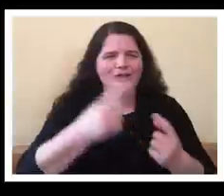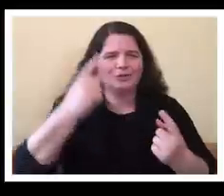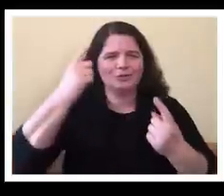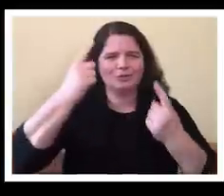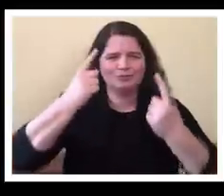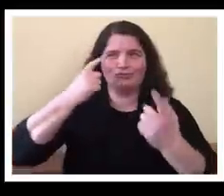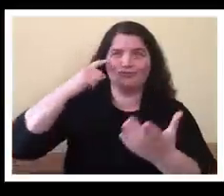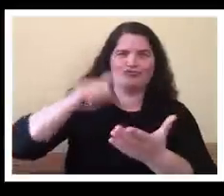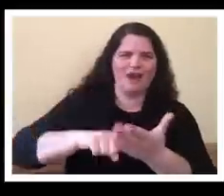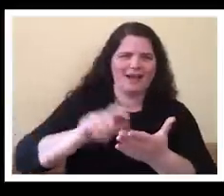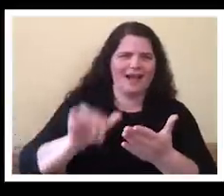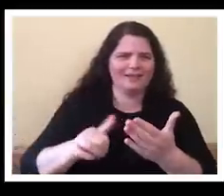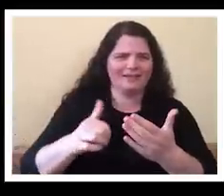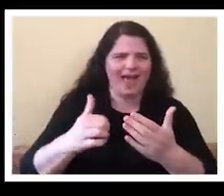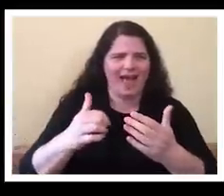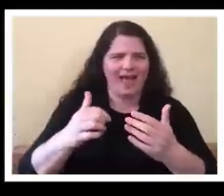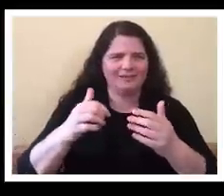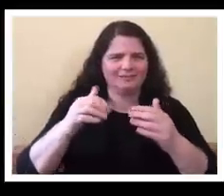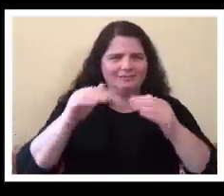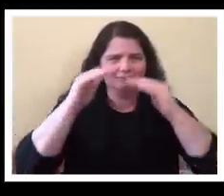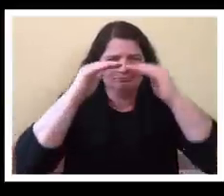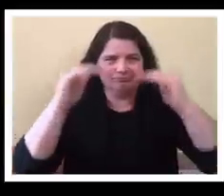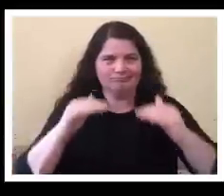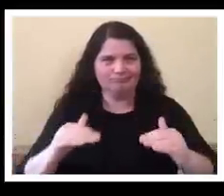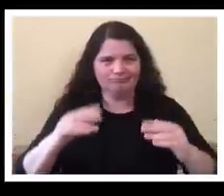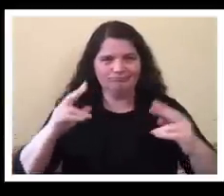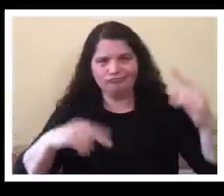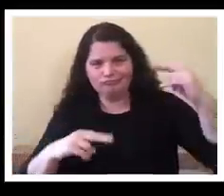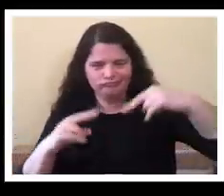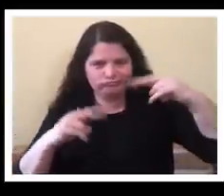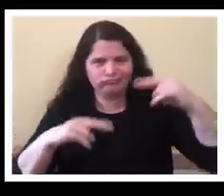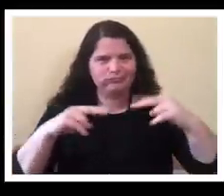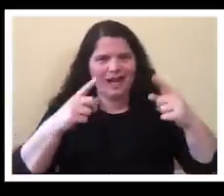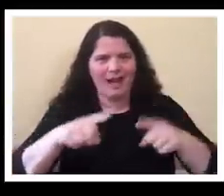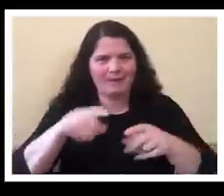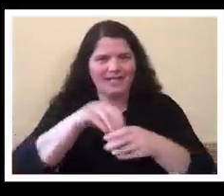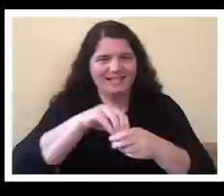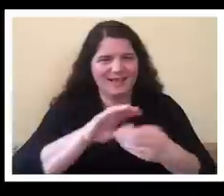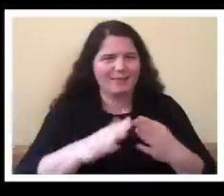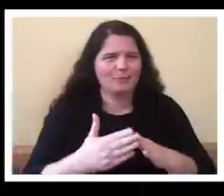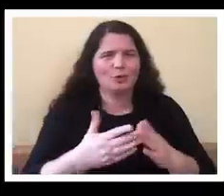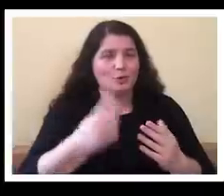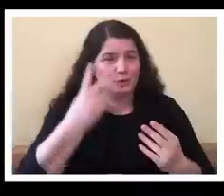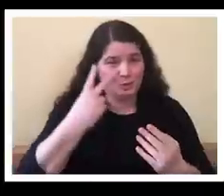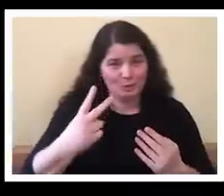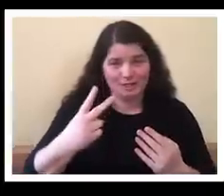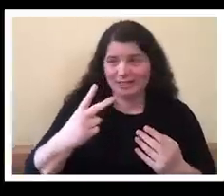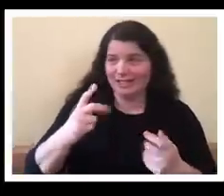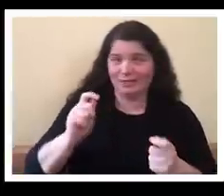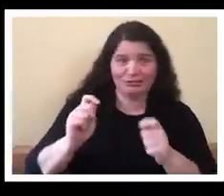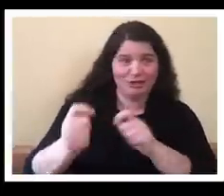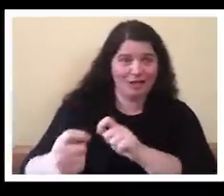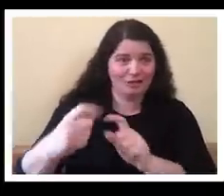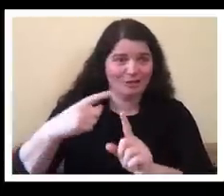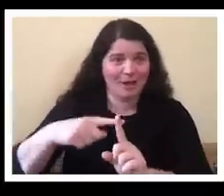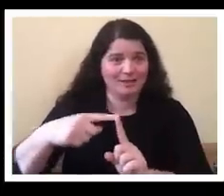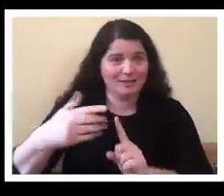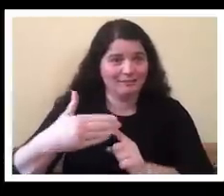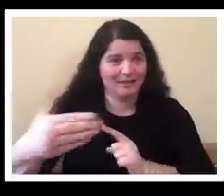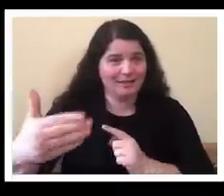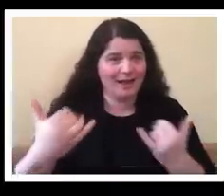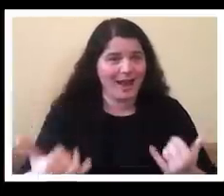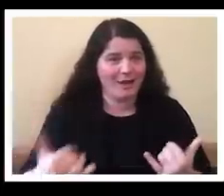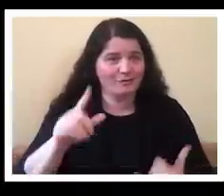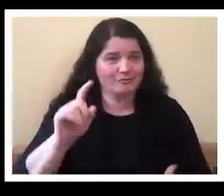that and do you see us making progress making that front you know we